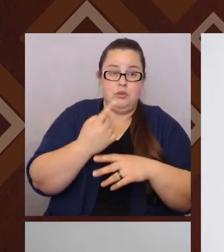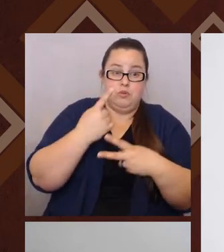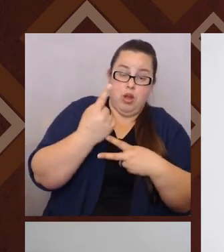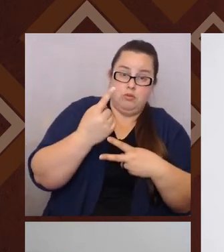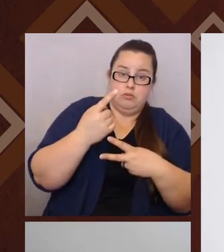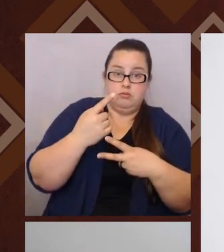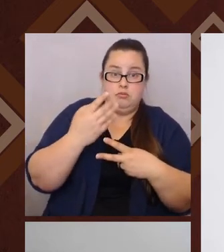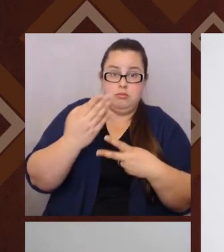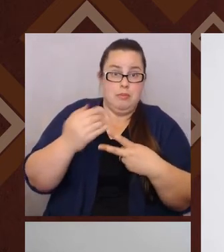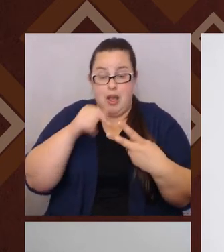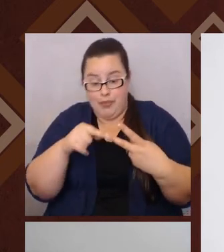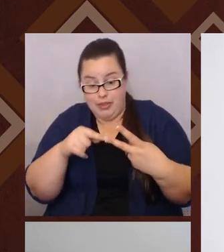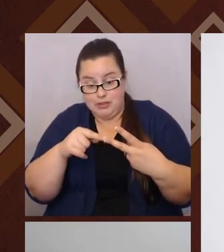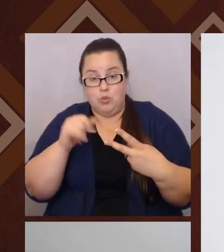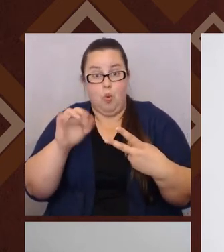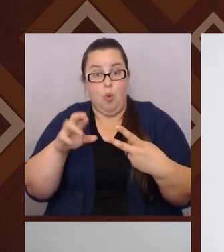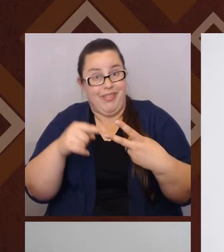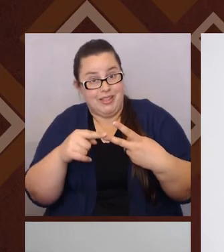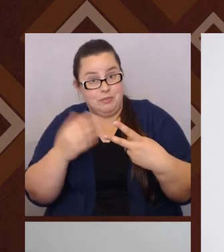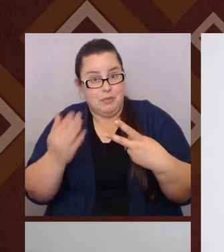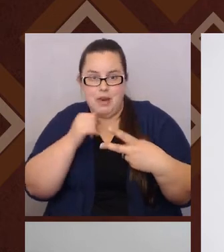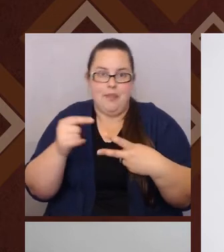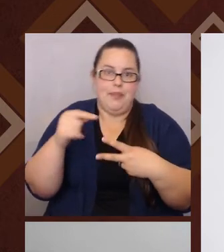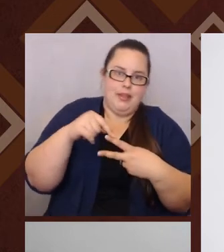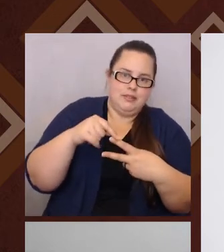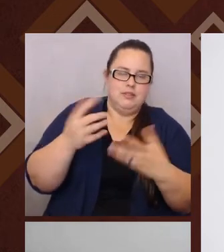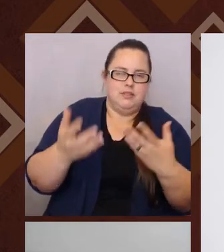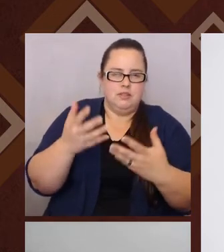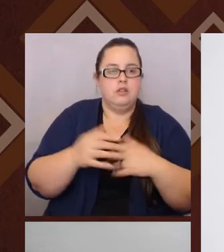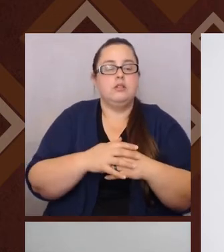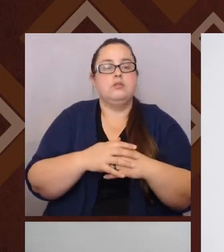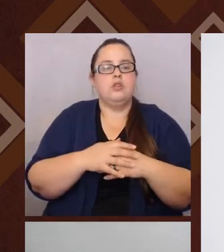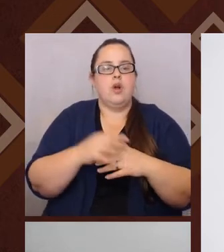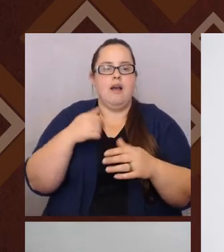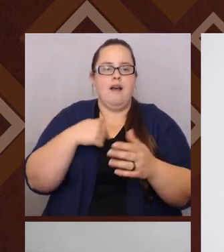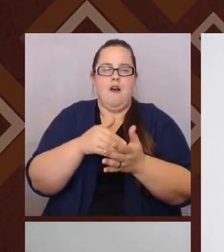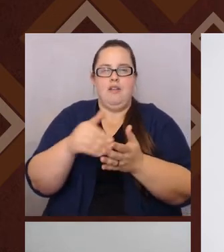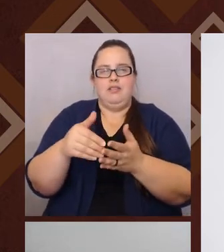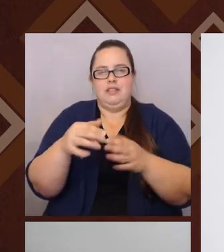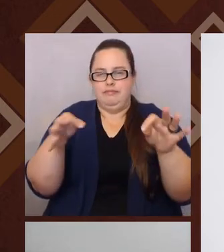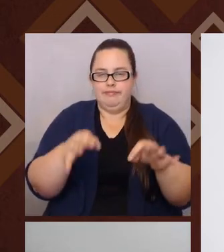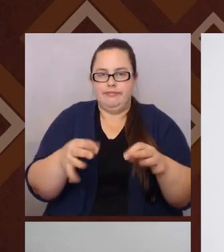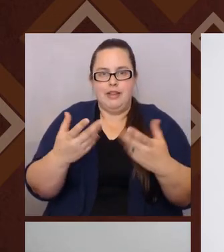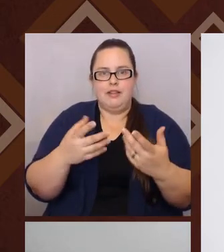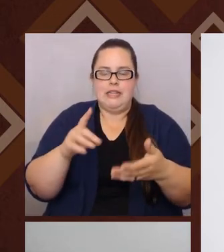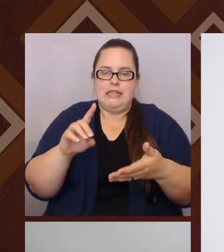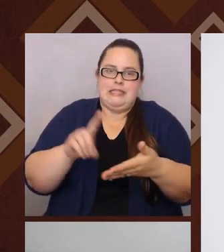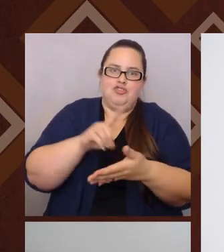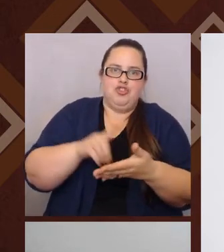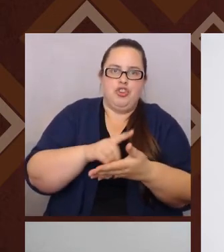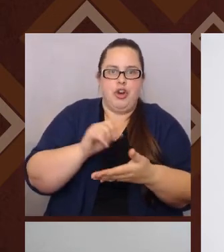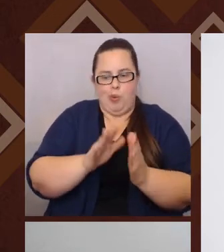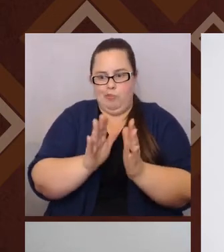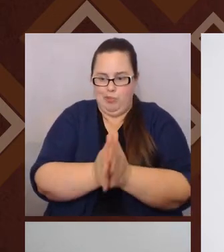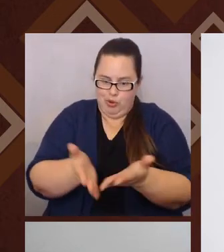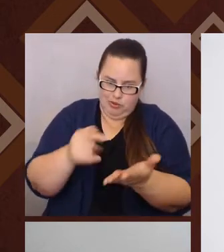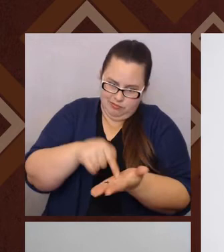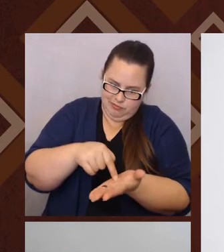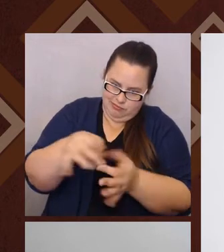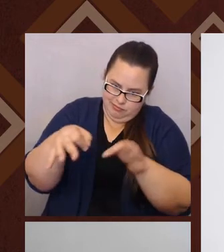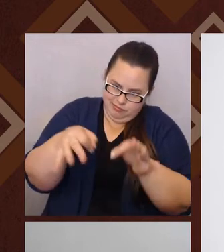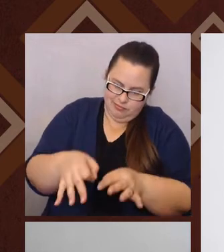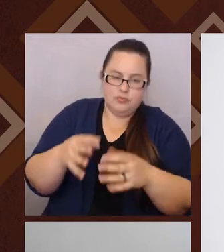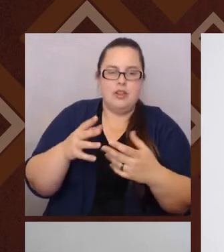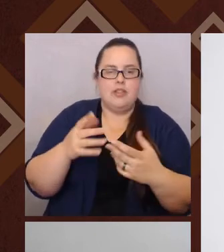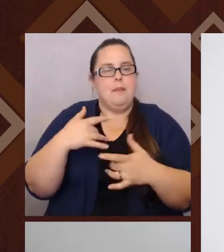Right. And so the first one I say is, is, is I often talk about it as kind of like the dictionary definition or the textbook definition, um, because it is most